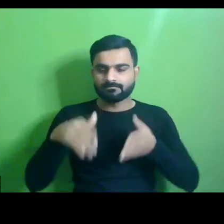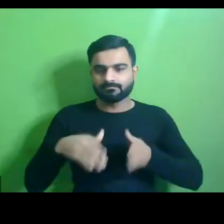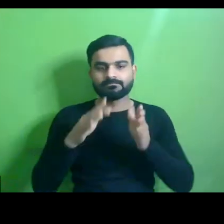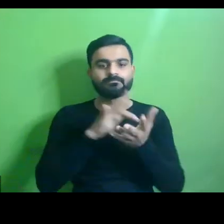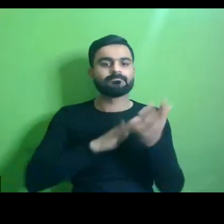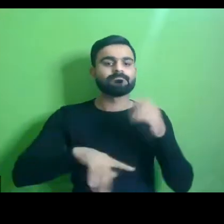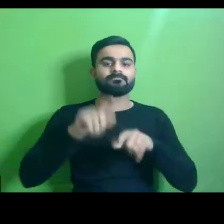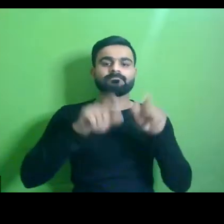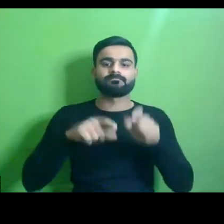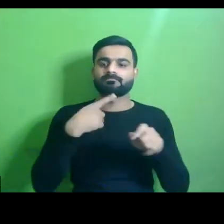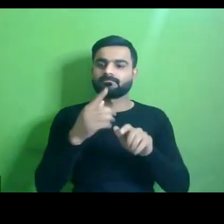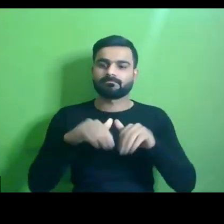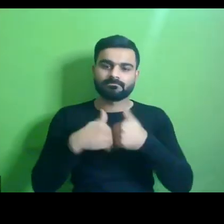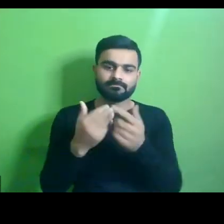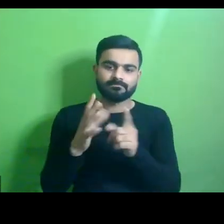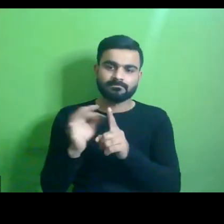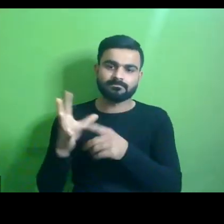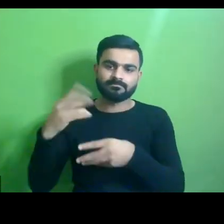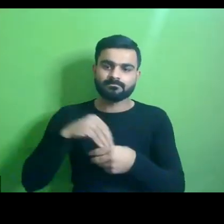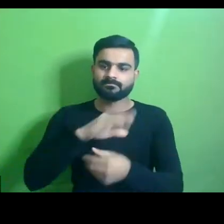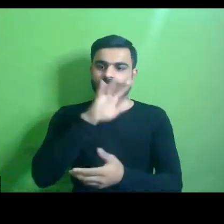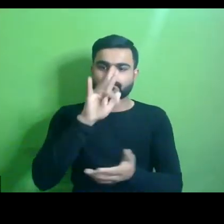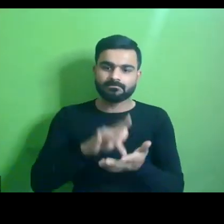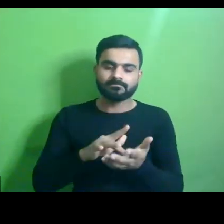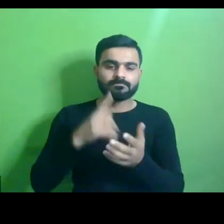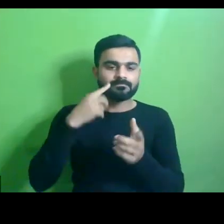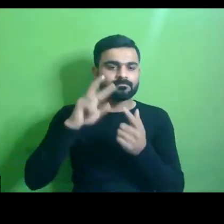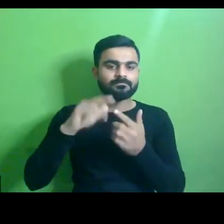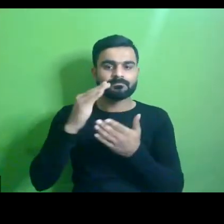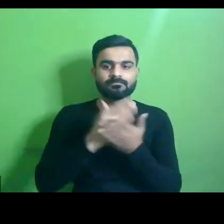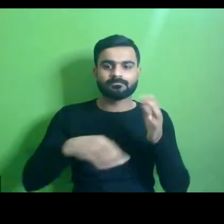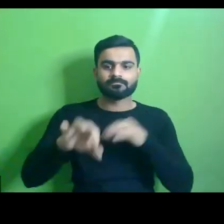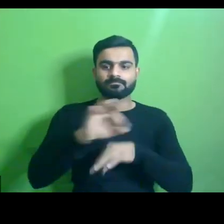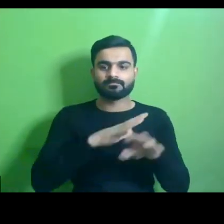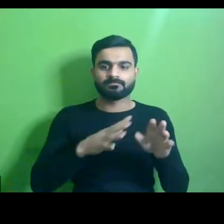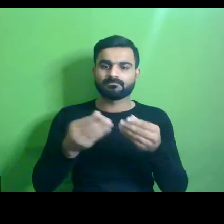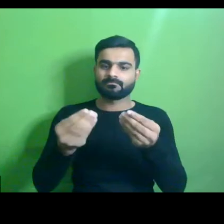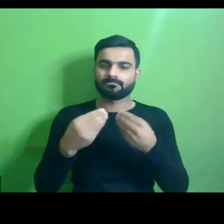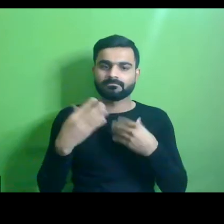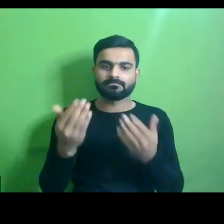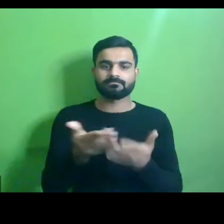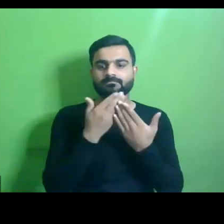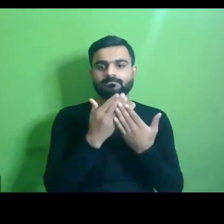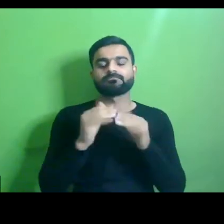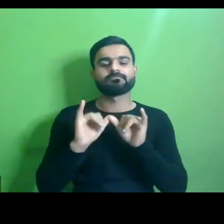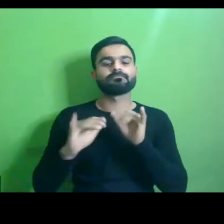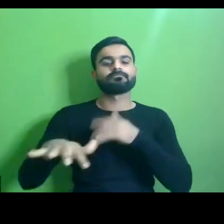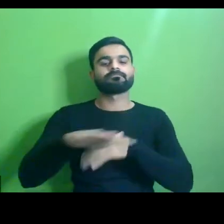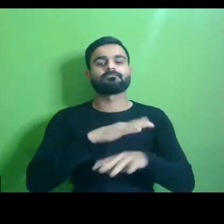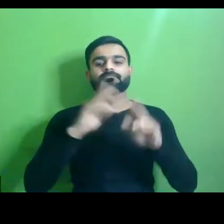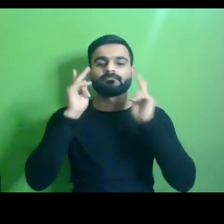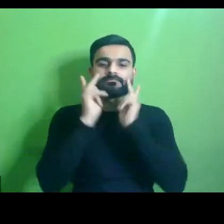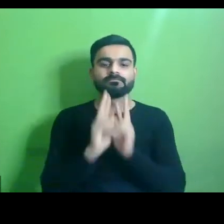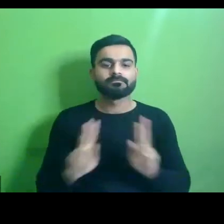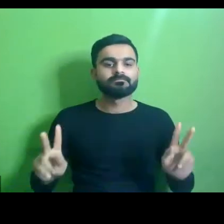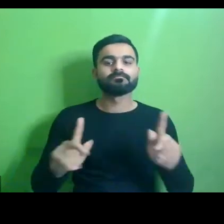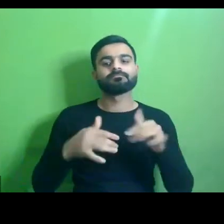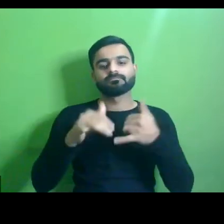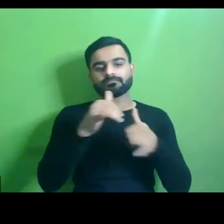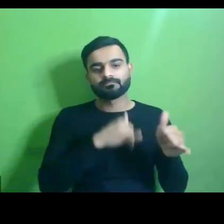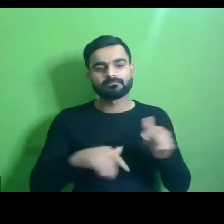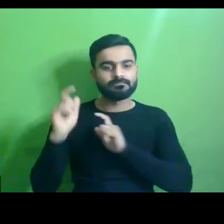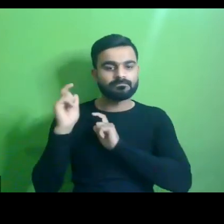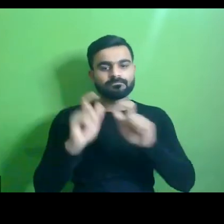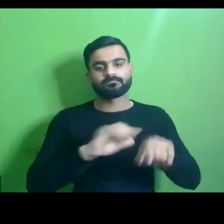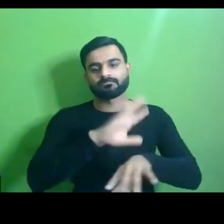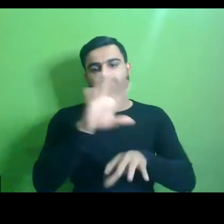and how they are at the center of public life in our cities they provide safe and comfortable space to rest to play to travel and